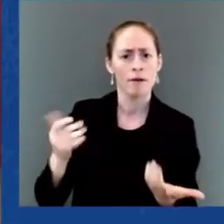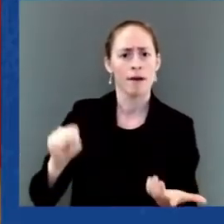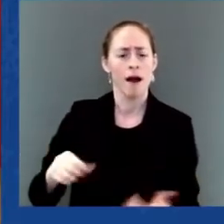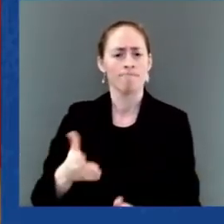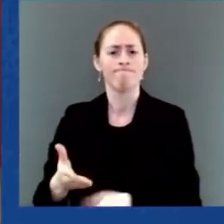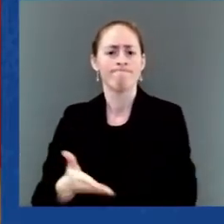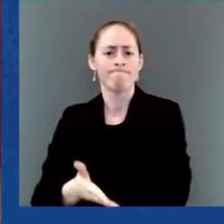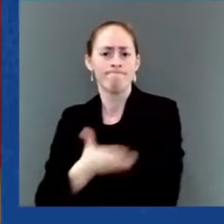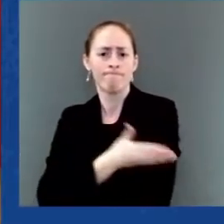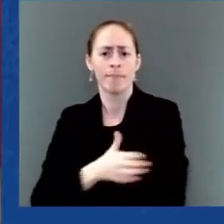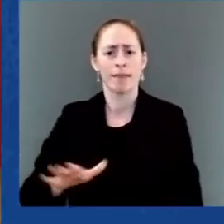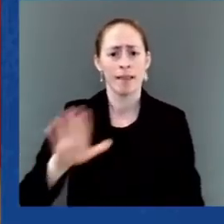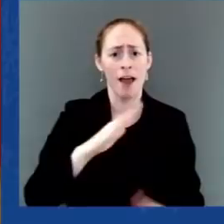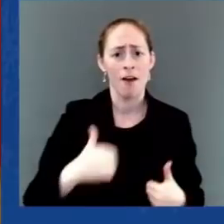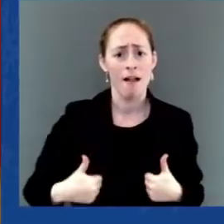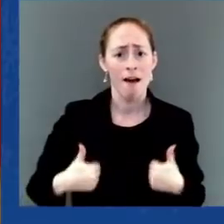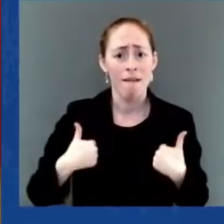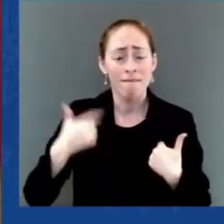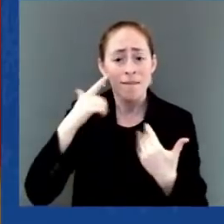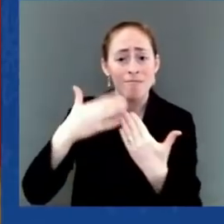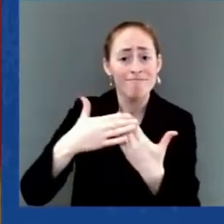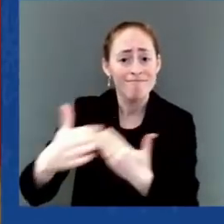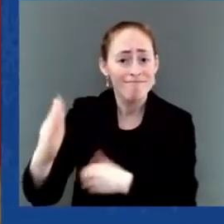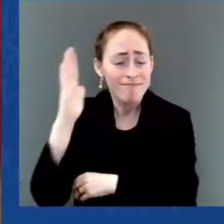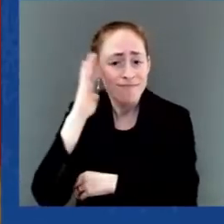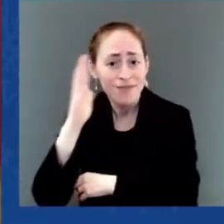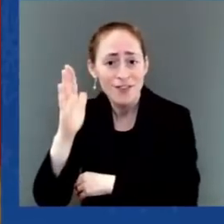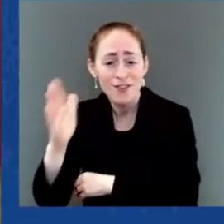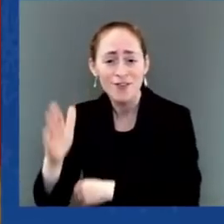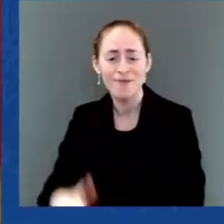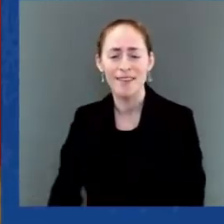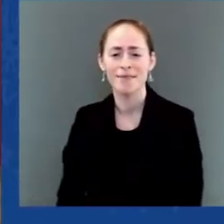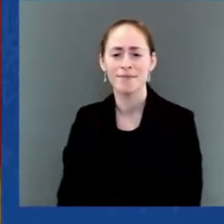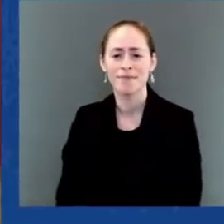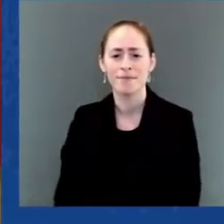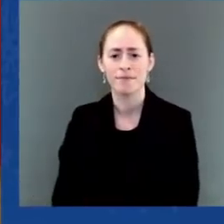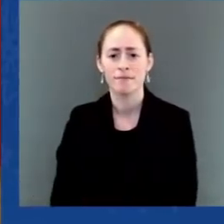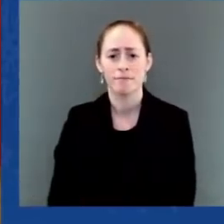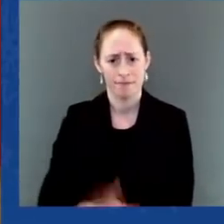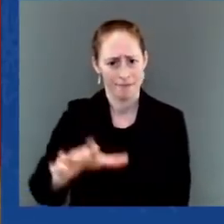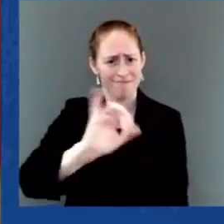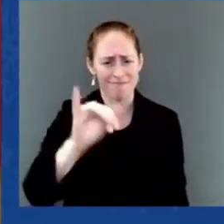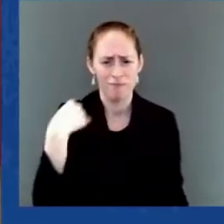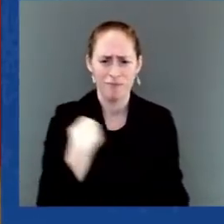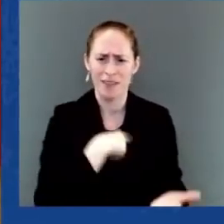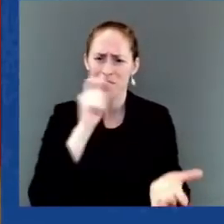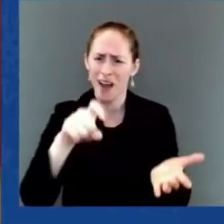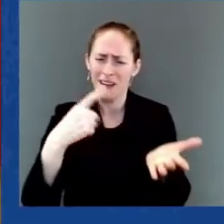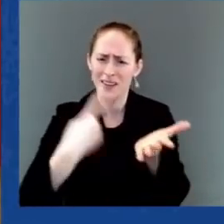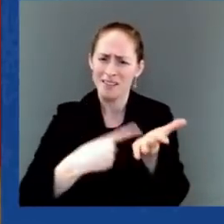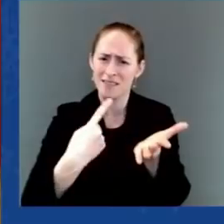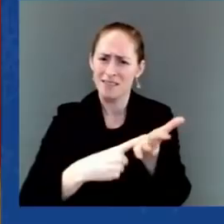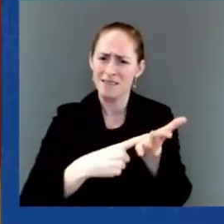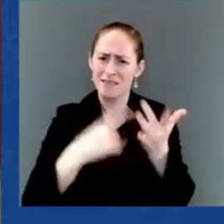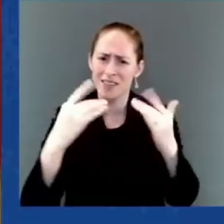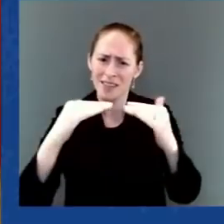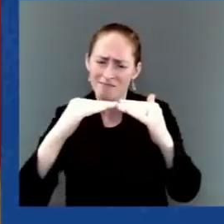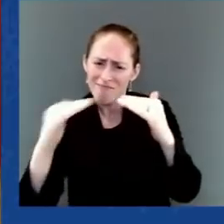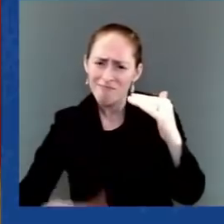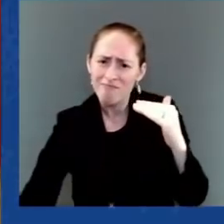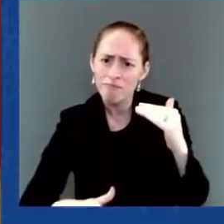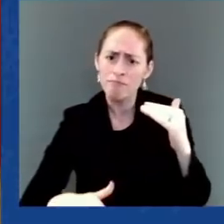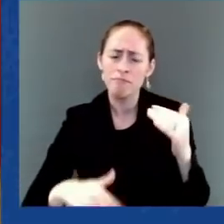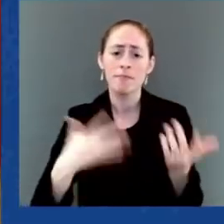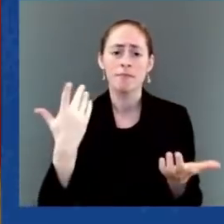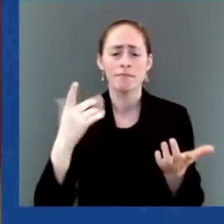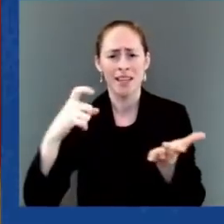equity that continues to deny opportunity to too many people. As leaders, we share